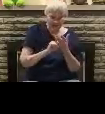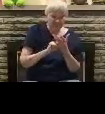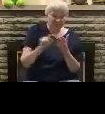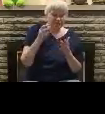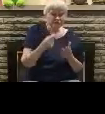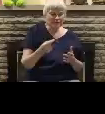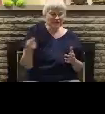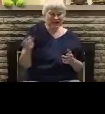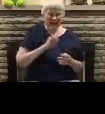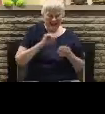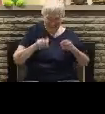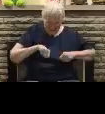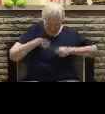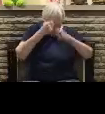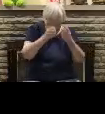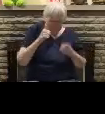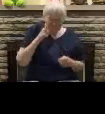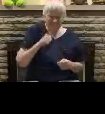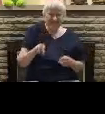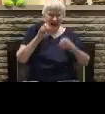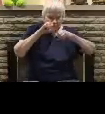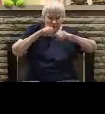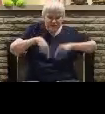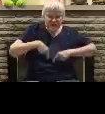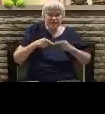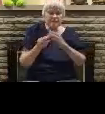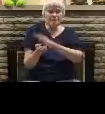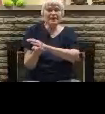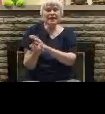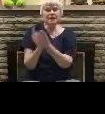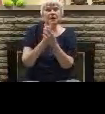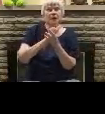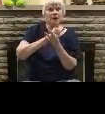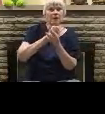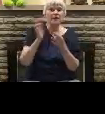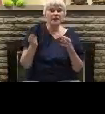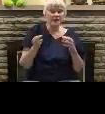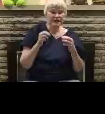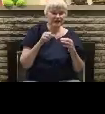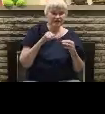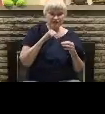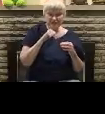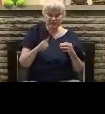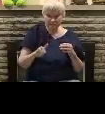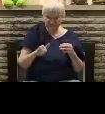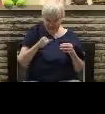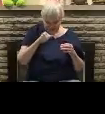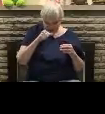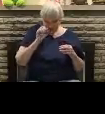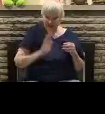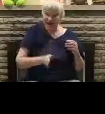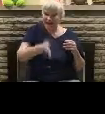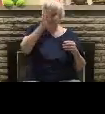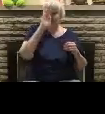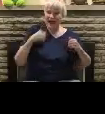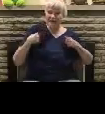21, it says, And I gave her space to repent of her fornication and she repented not. So you say, Why does God allow Sarah Reed to continue to preach? He's